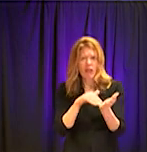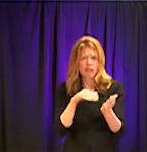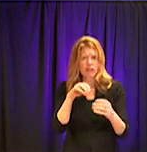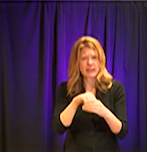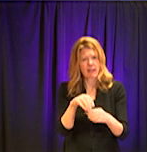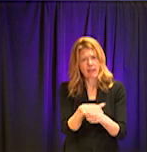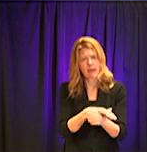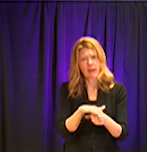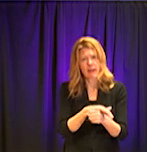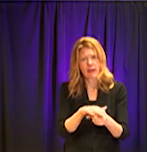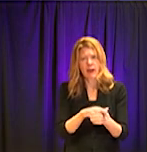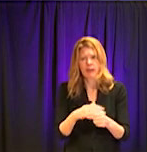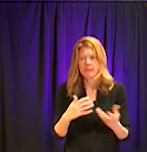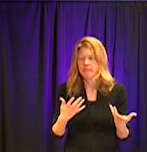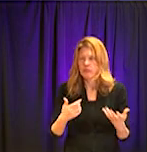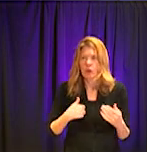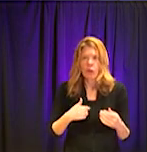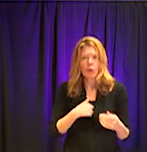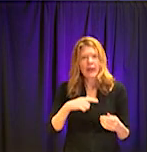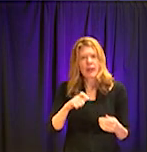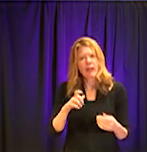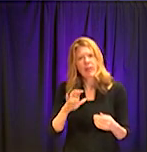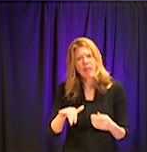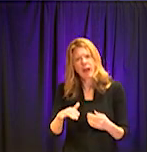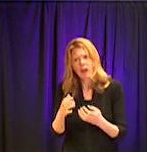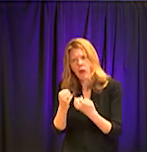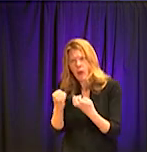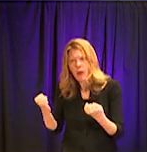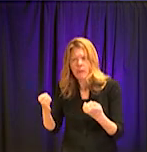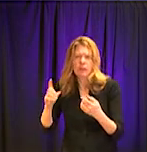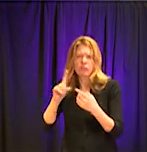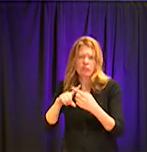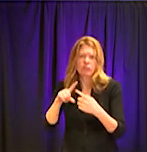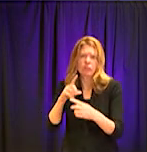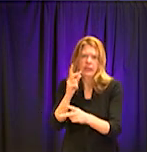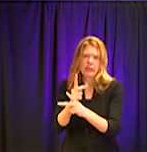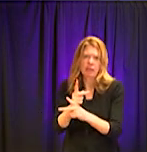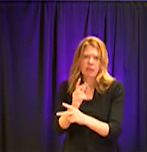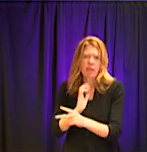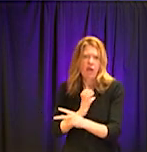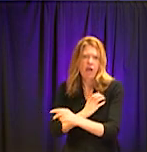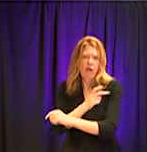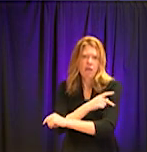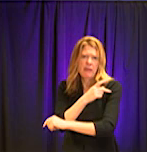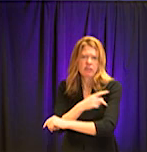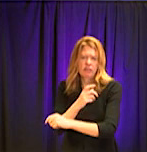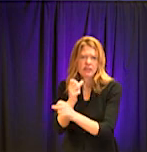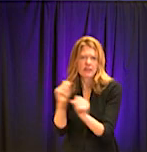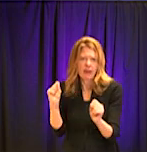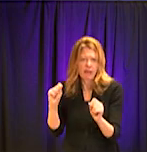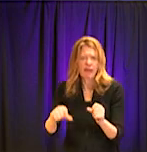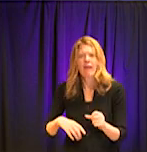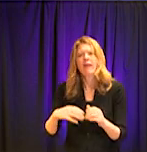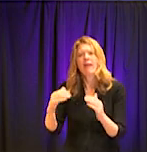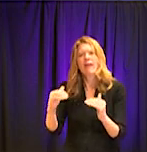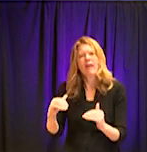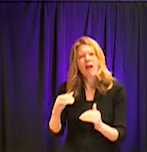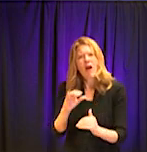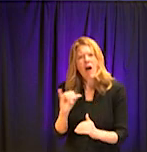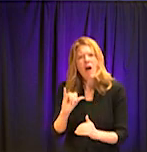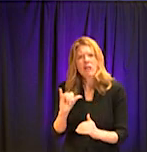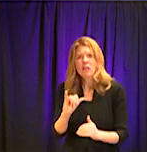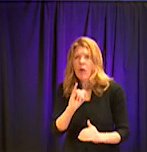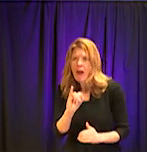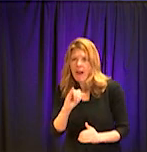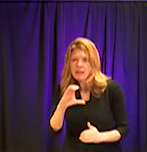uh, this personal protective equipment is what's required for us to safely care for patients. Um, and the availability of, uh, ICU